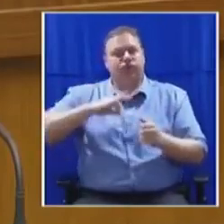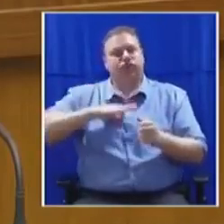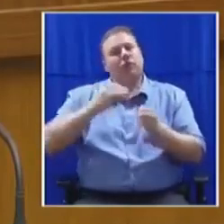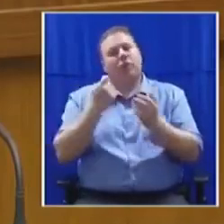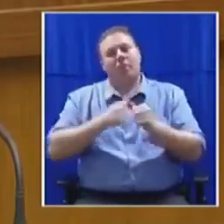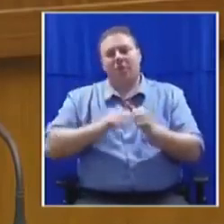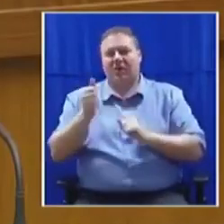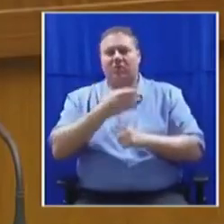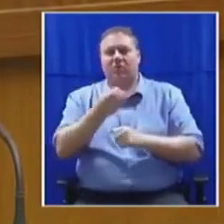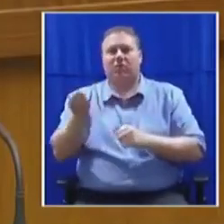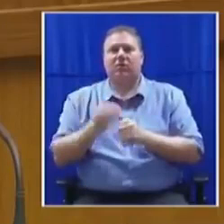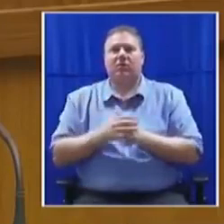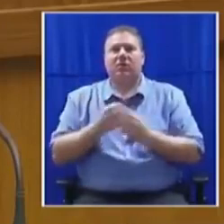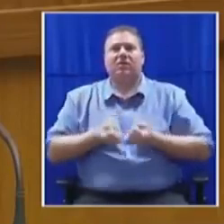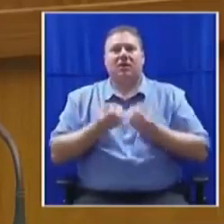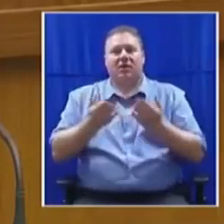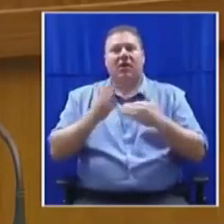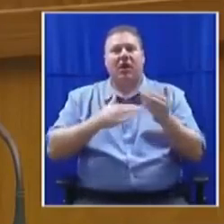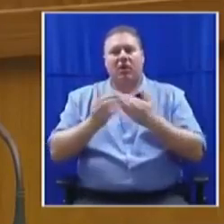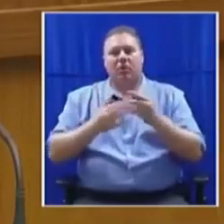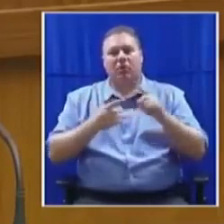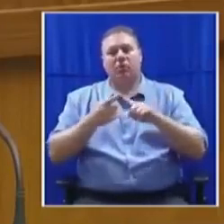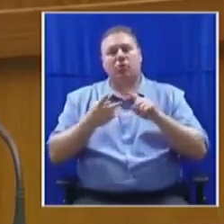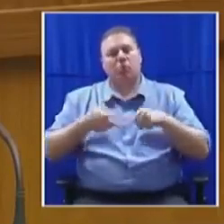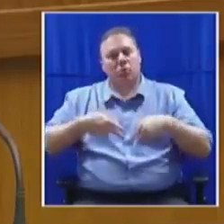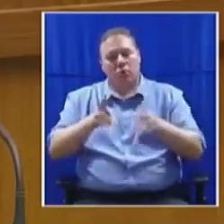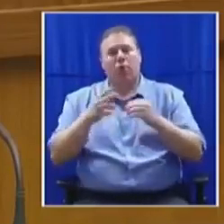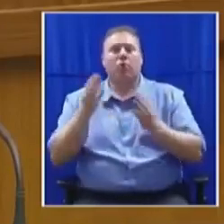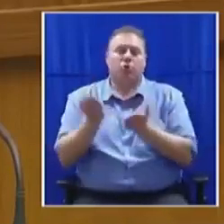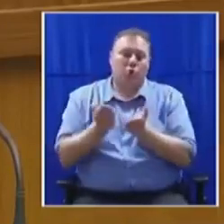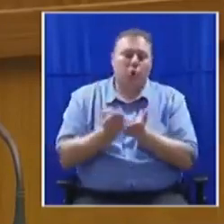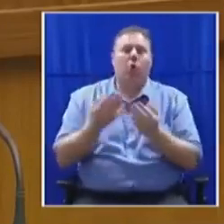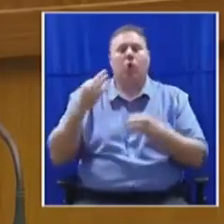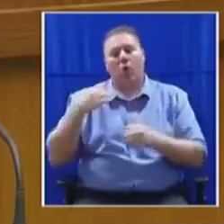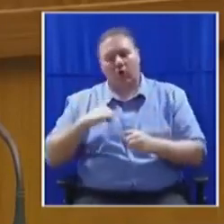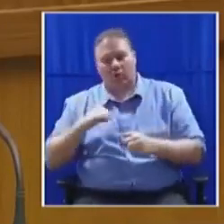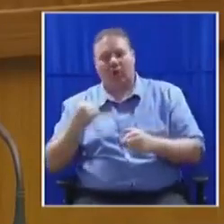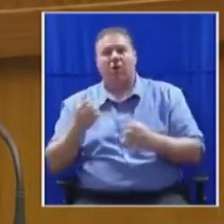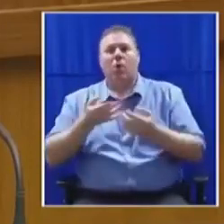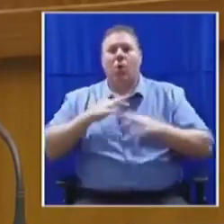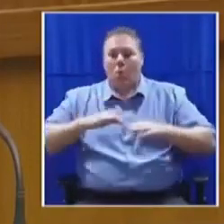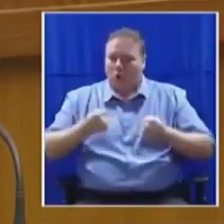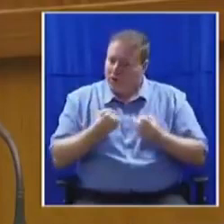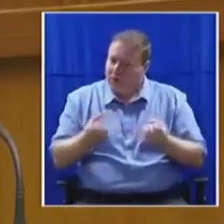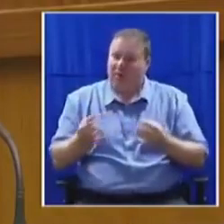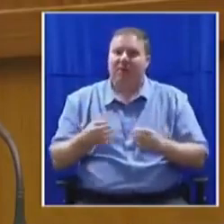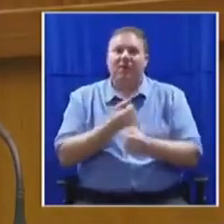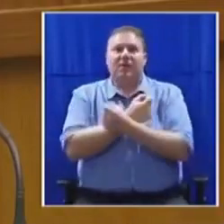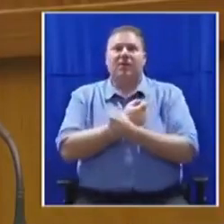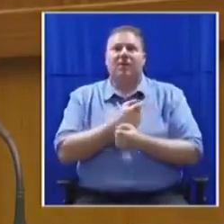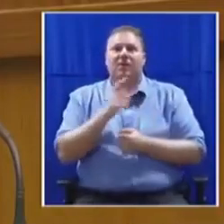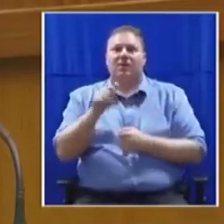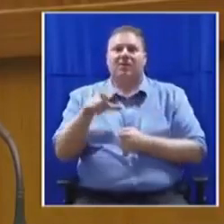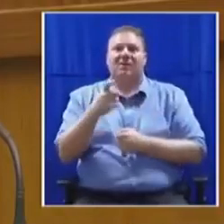state must deliver houses, build roads, schools, hospitals, deliver water and ensure that taxes are spent